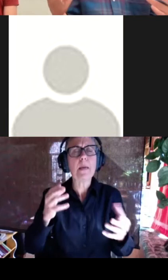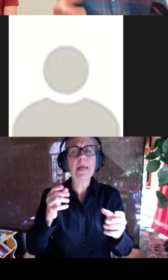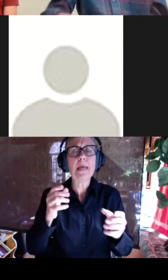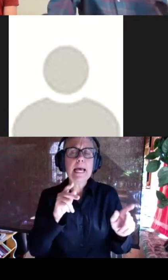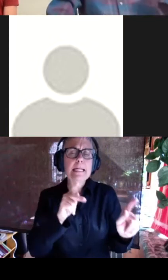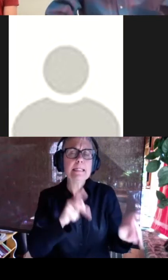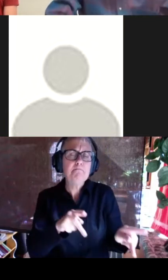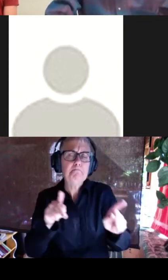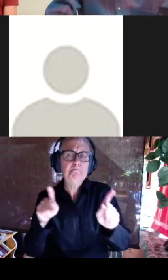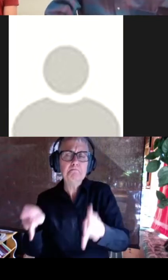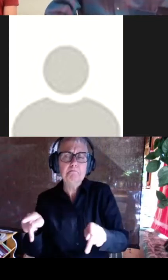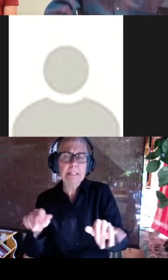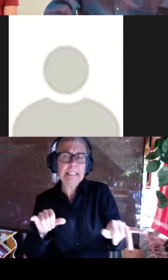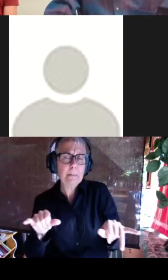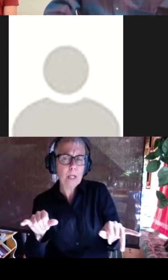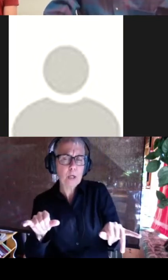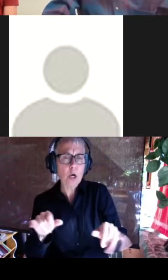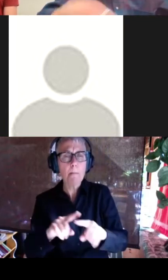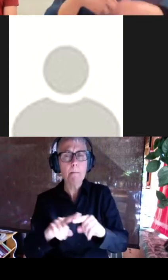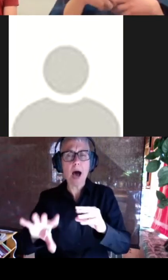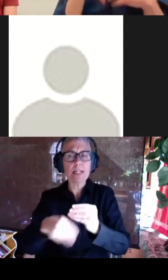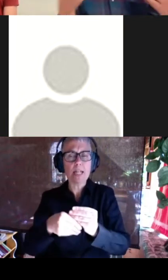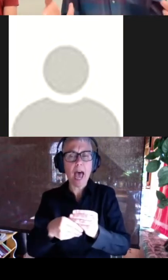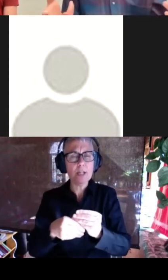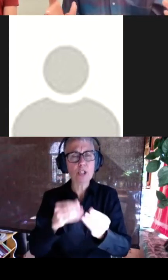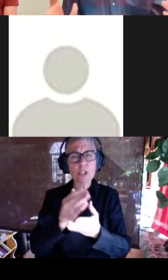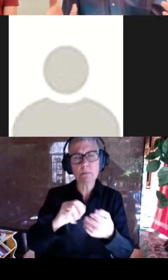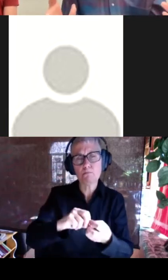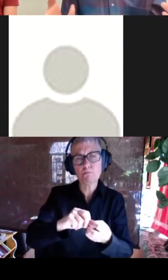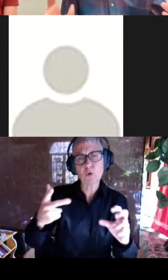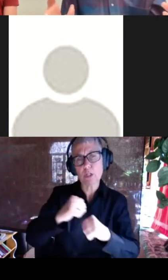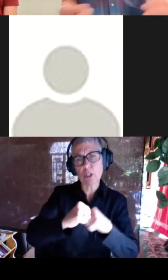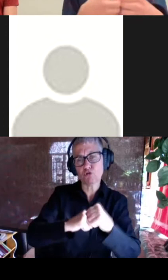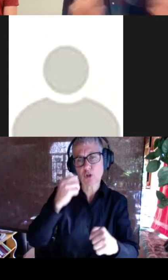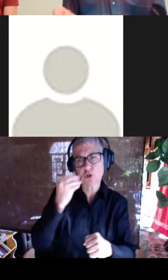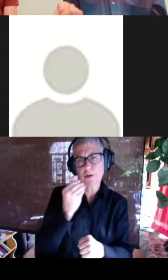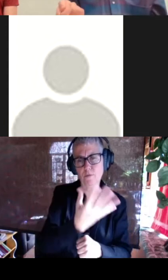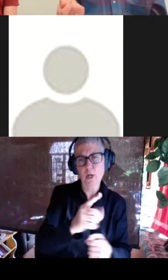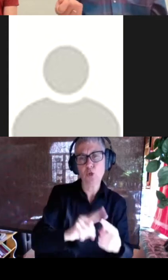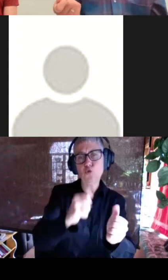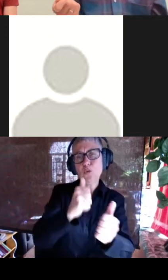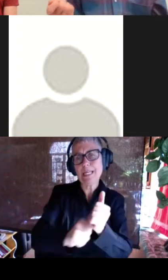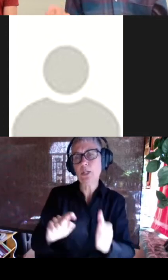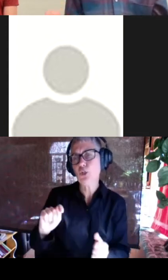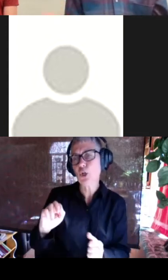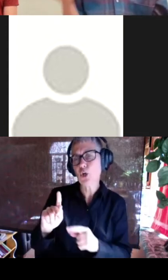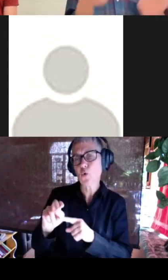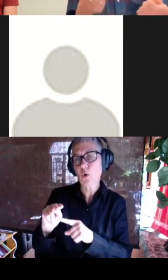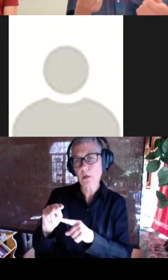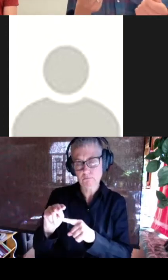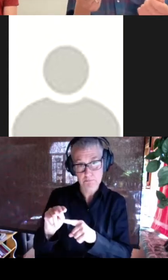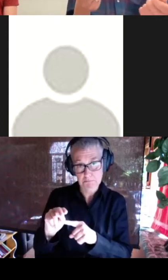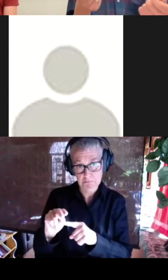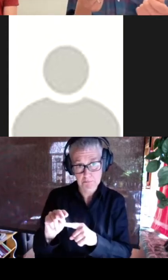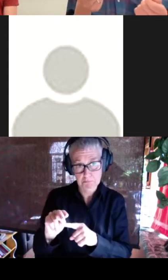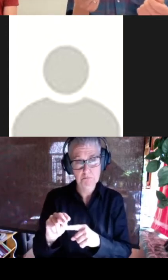task but just attach some protein structure information to each of these tokens as well. so then